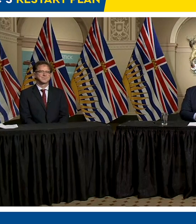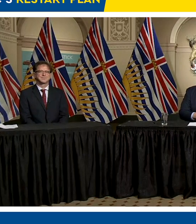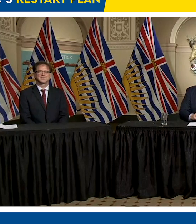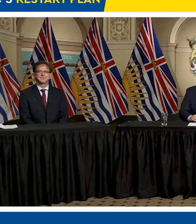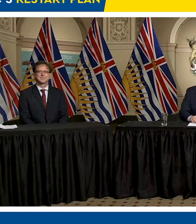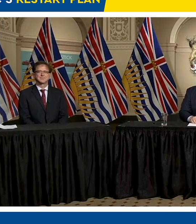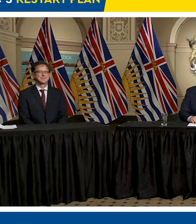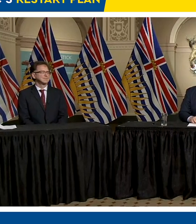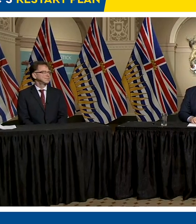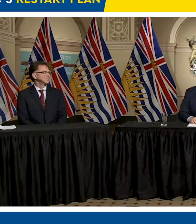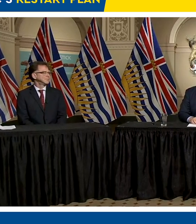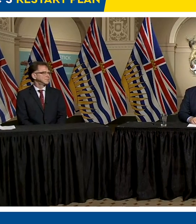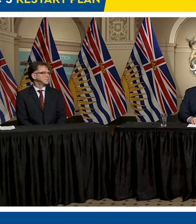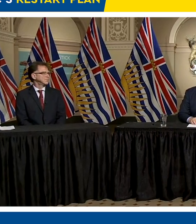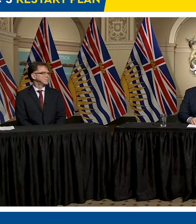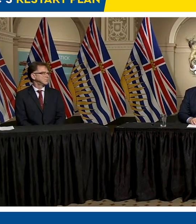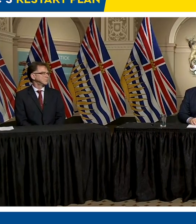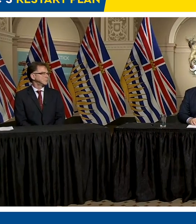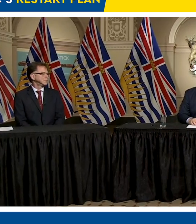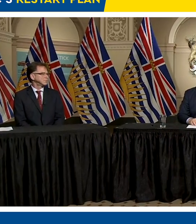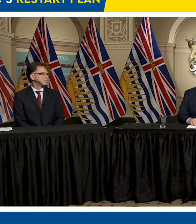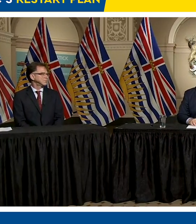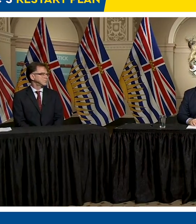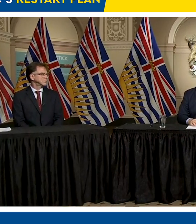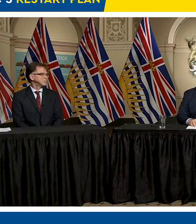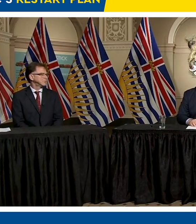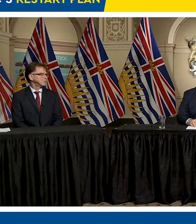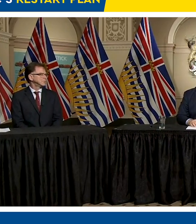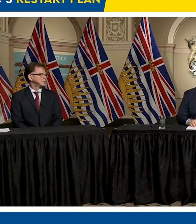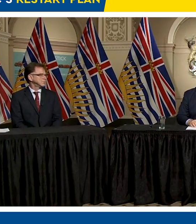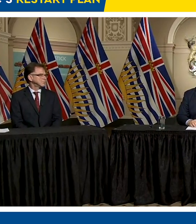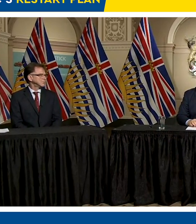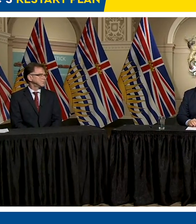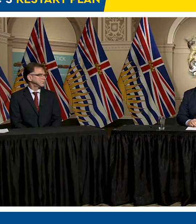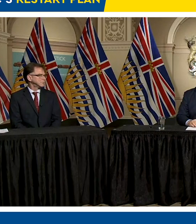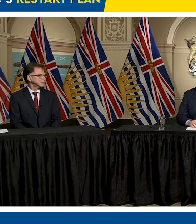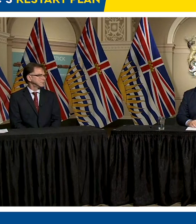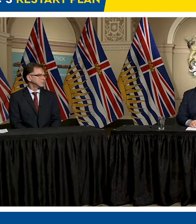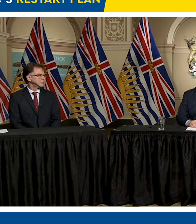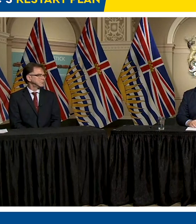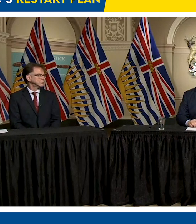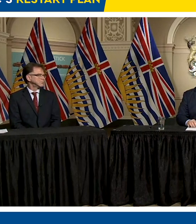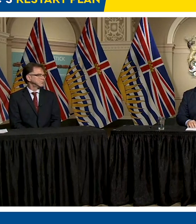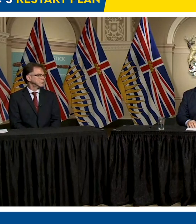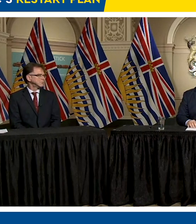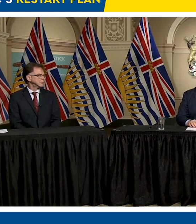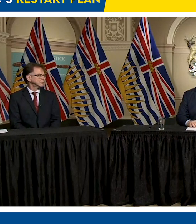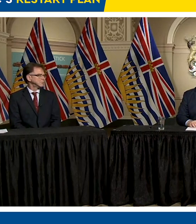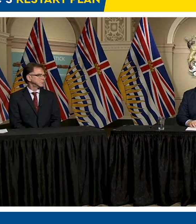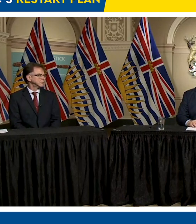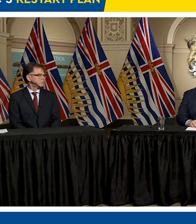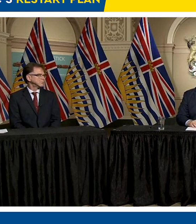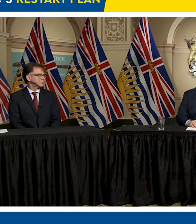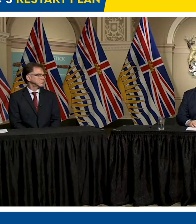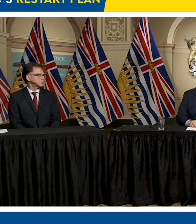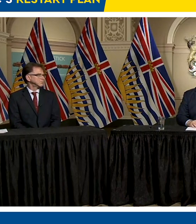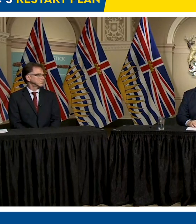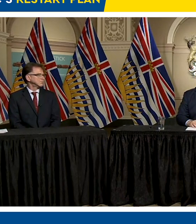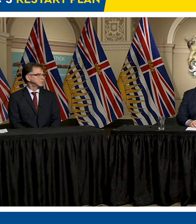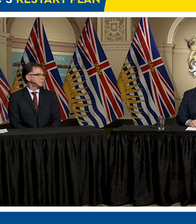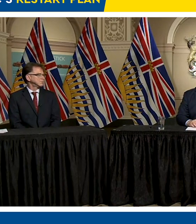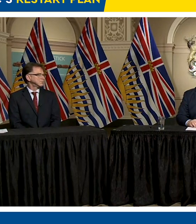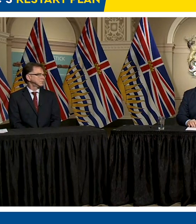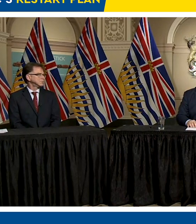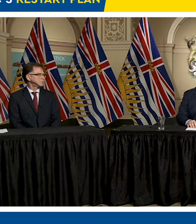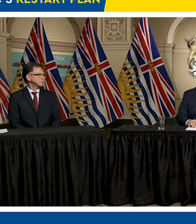Good afternoon. We're at the Legislative Assembly today, Dr. Henry, Minister Dix, on the traditional territory of the Lokongen